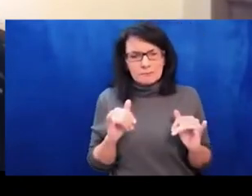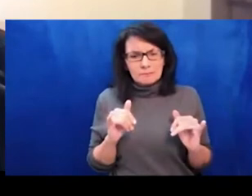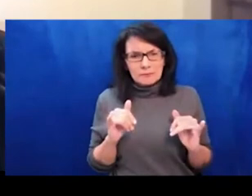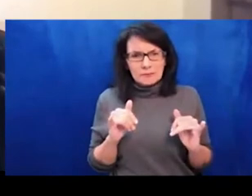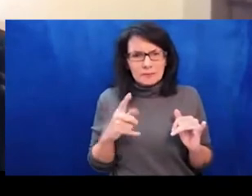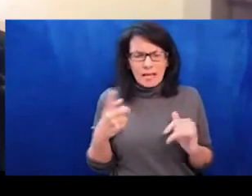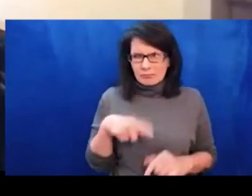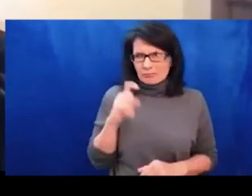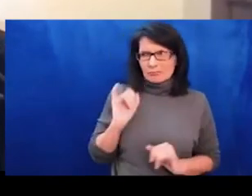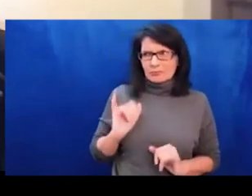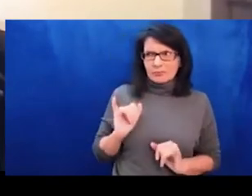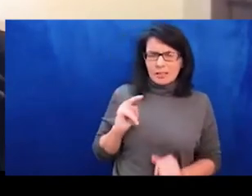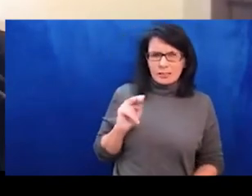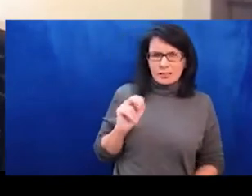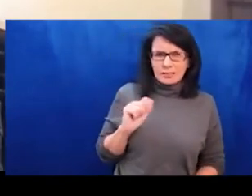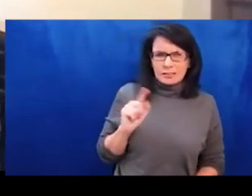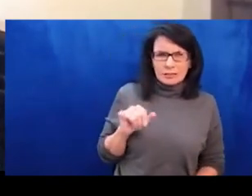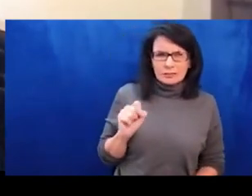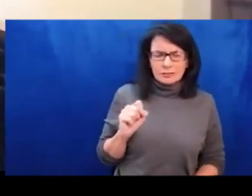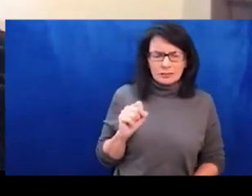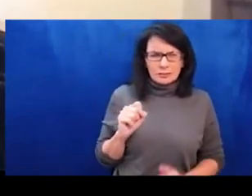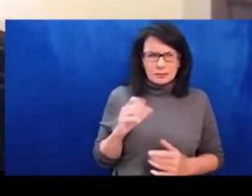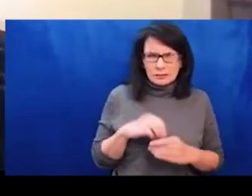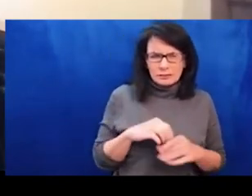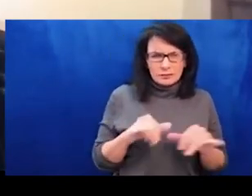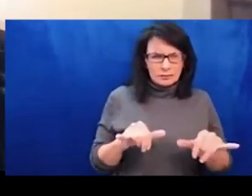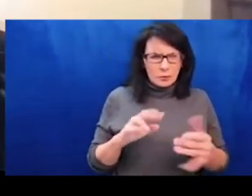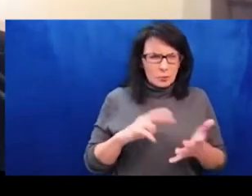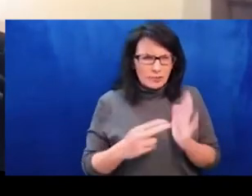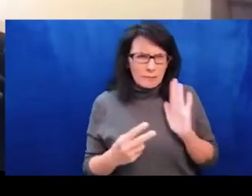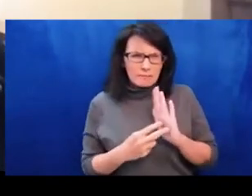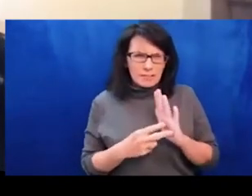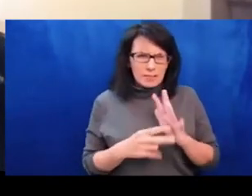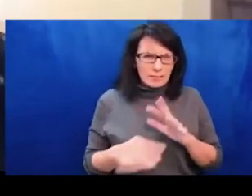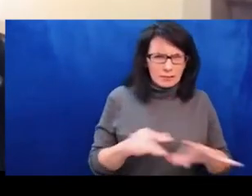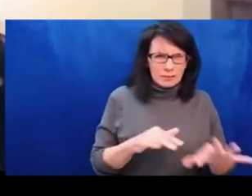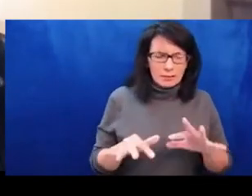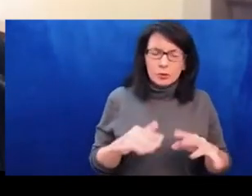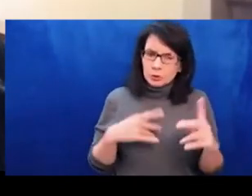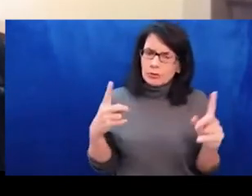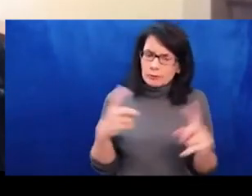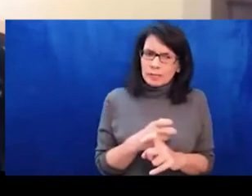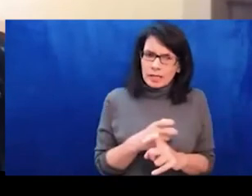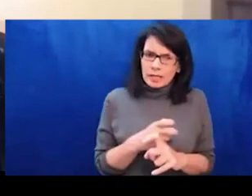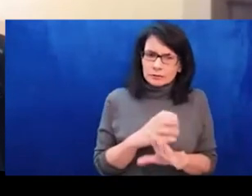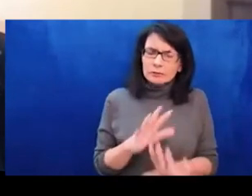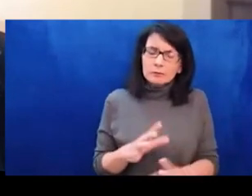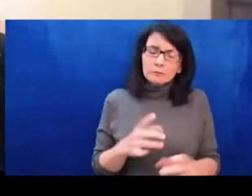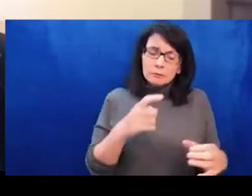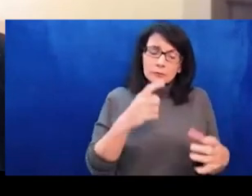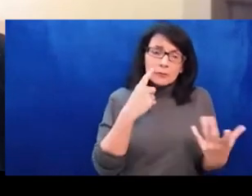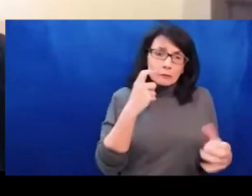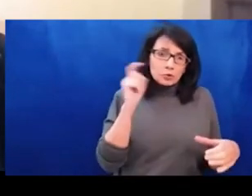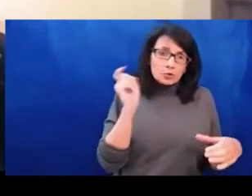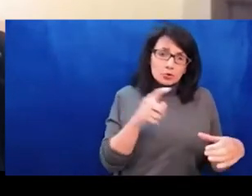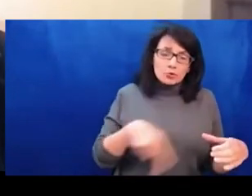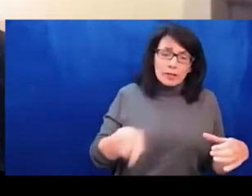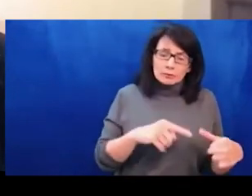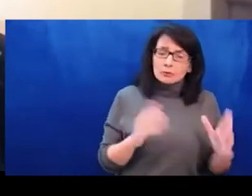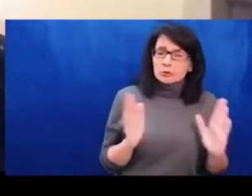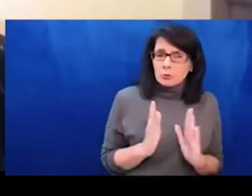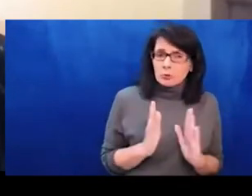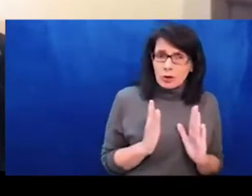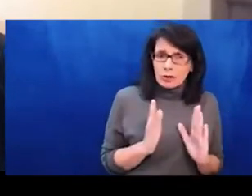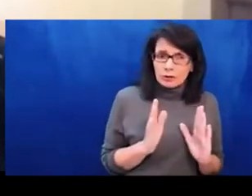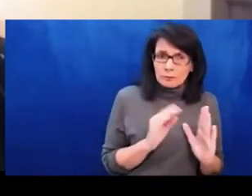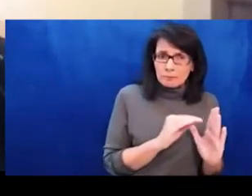language, right? So language representing nationhood. And so this has been a way to justify. But then also part of Putin's narrative has been, well,